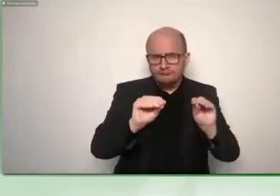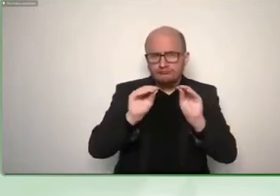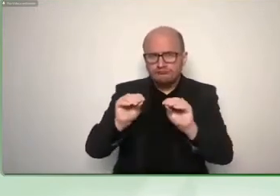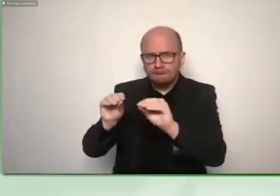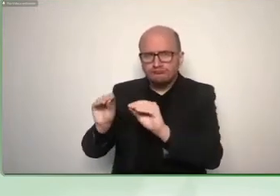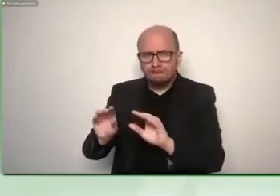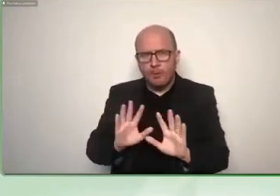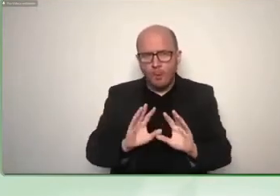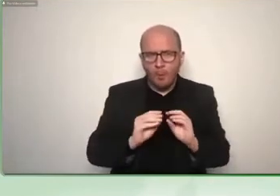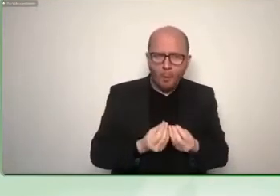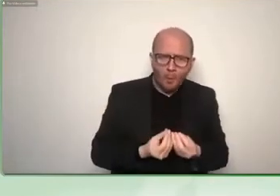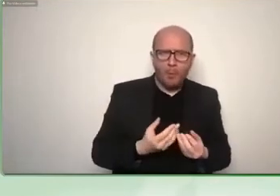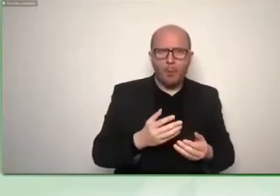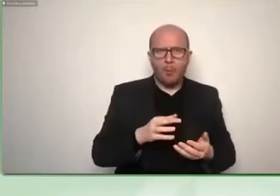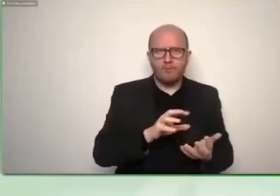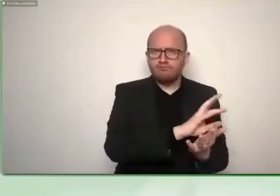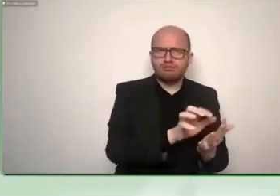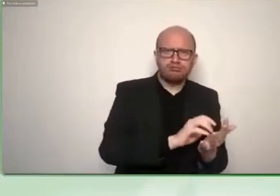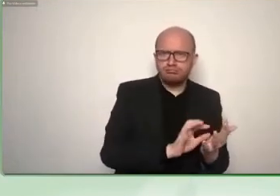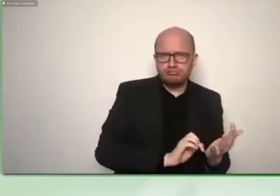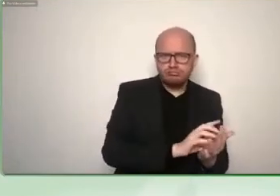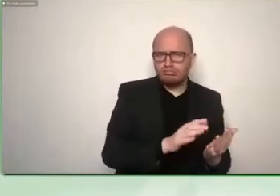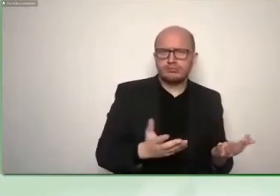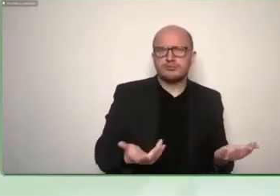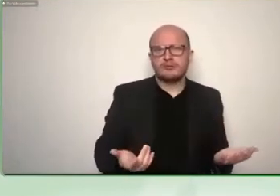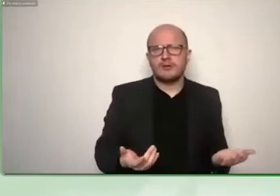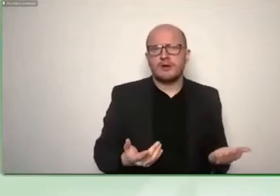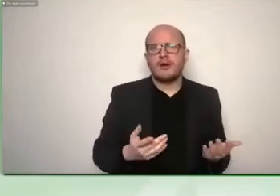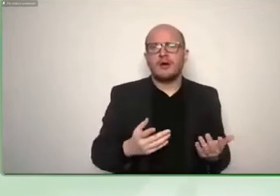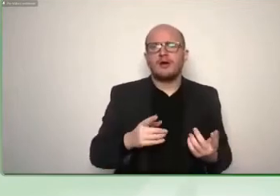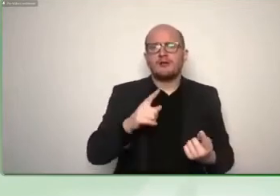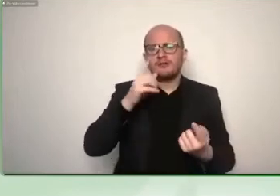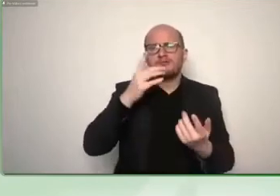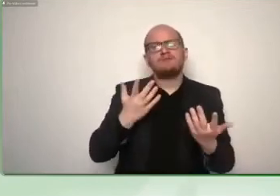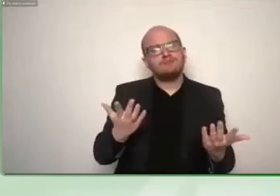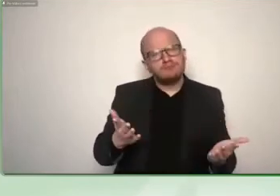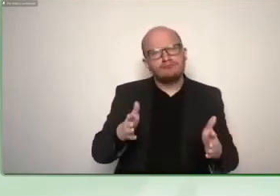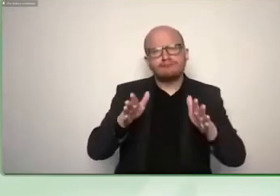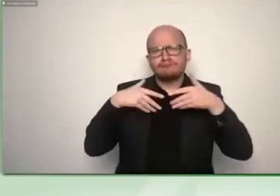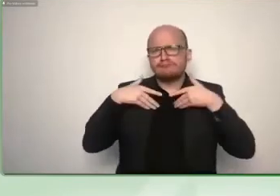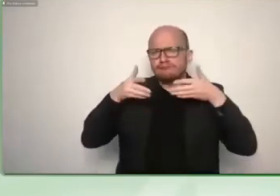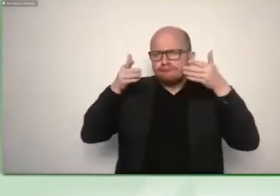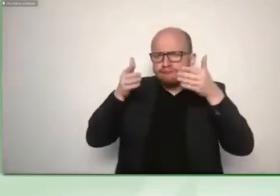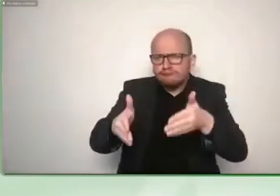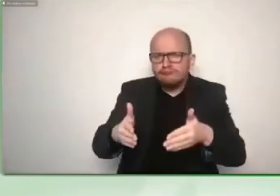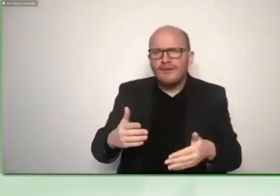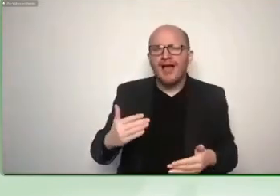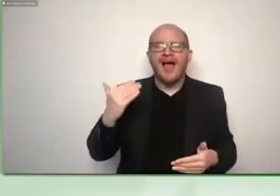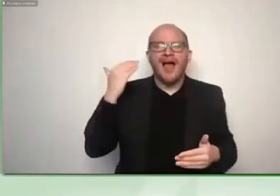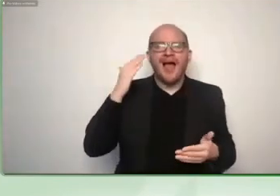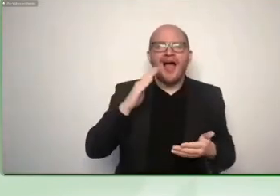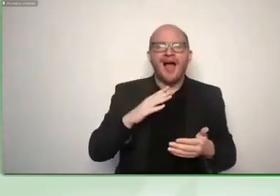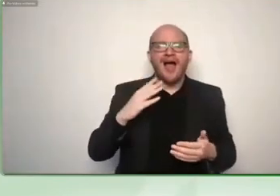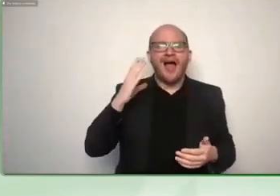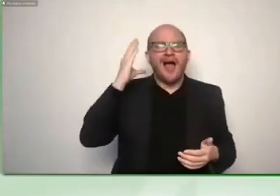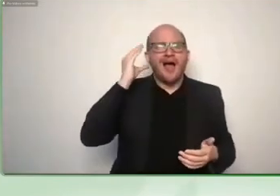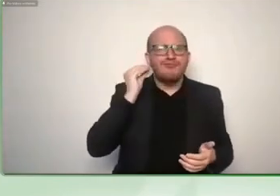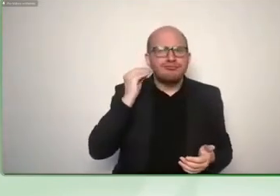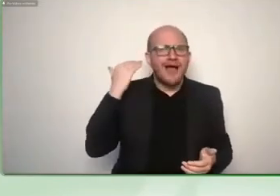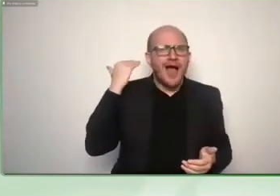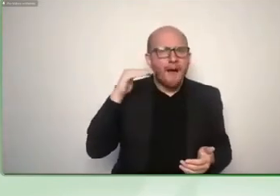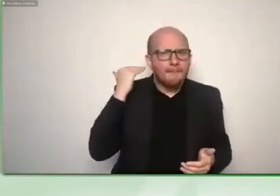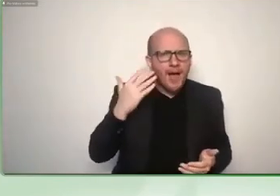the deafblind or hearing impaired plus their group say